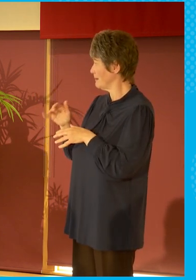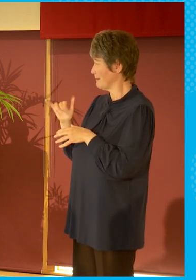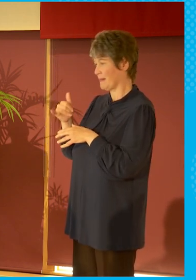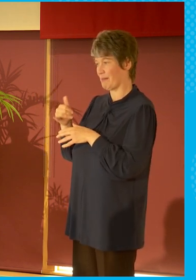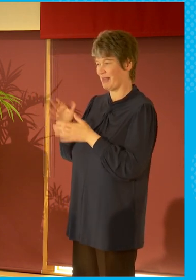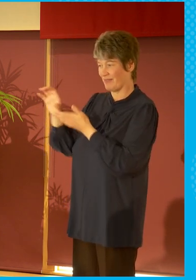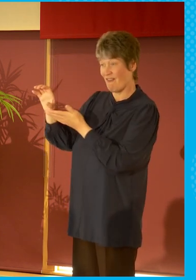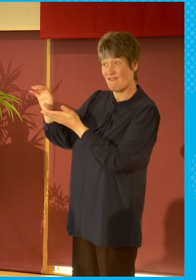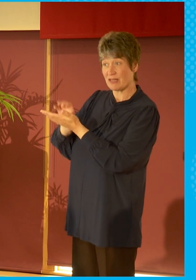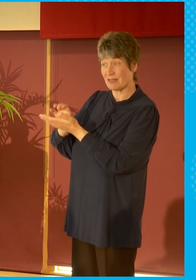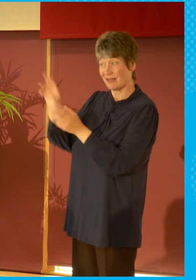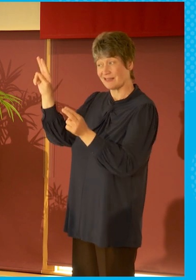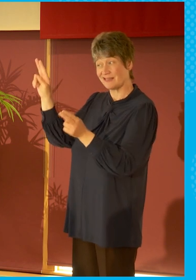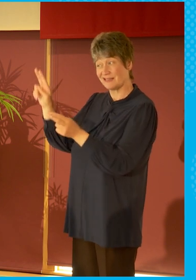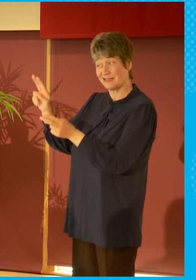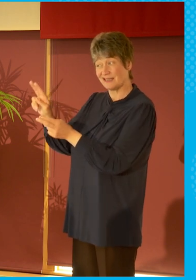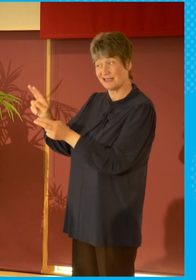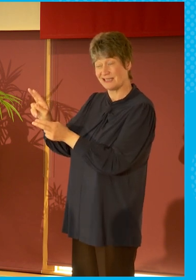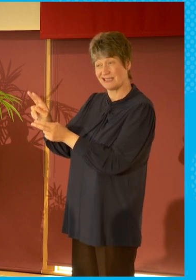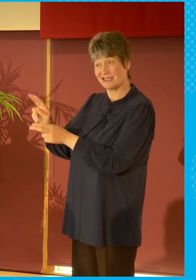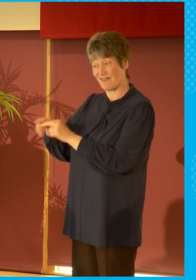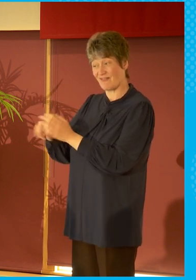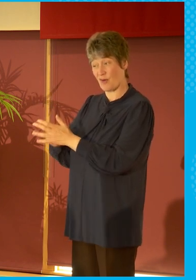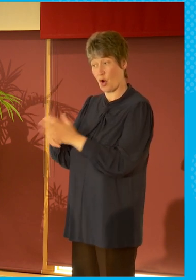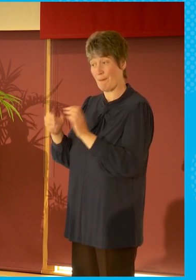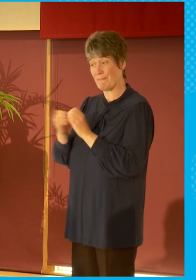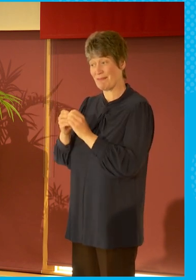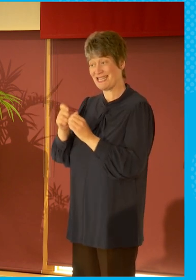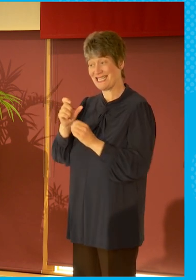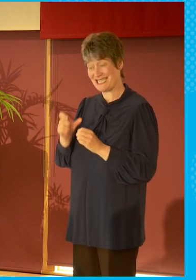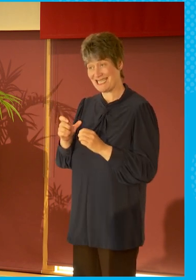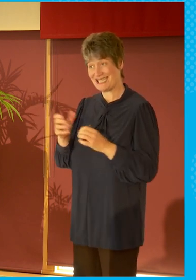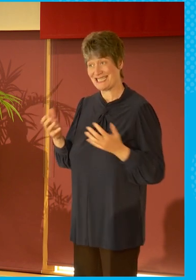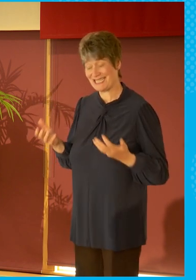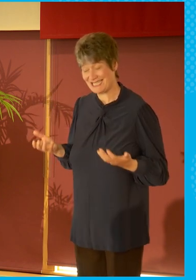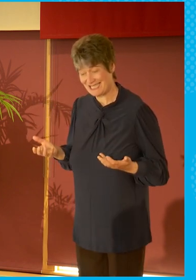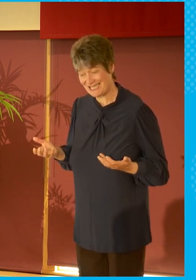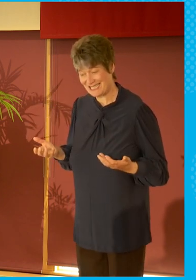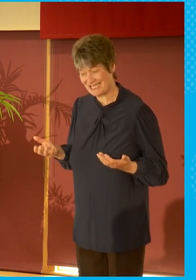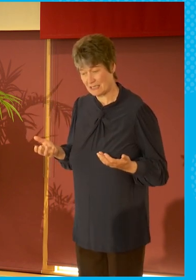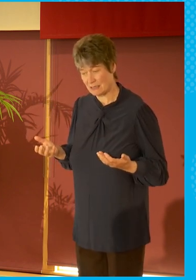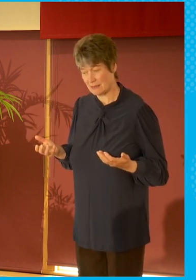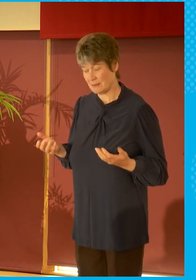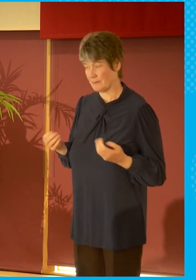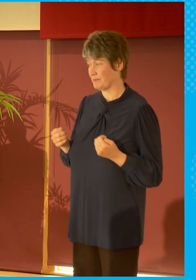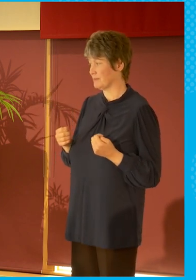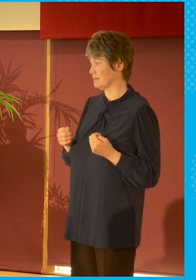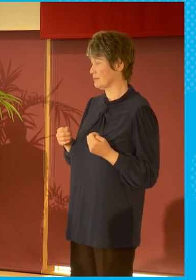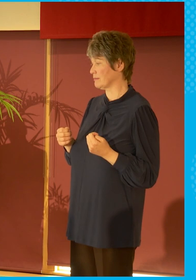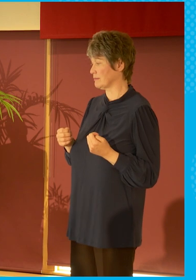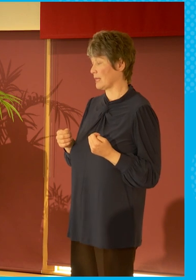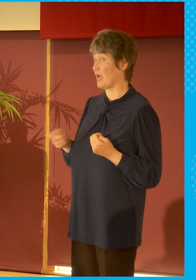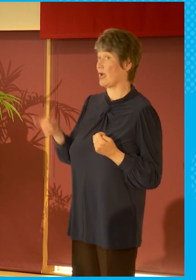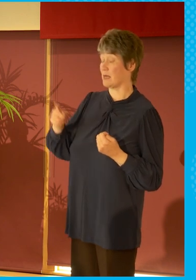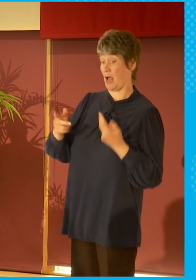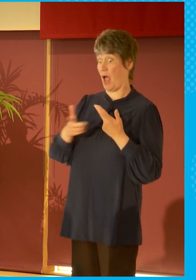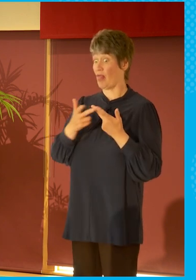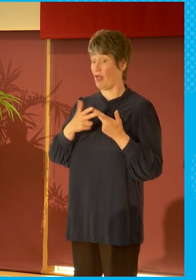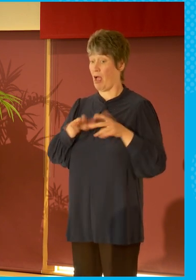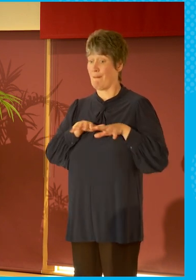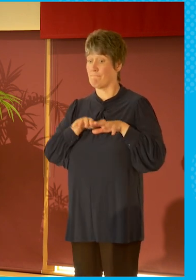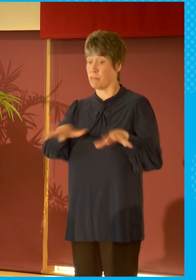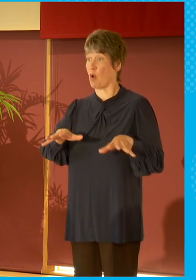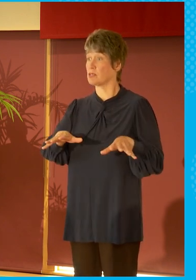available to the BBC and the other broadcasters